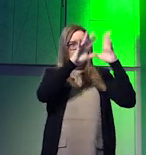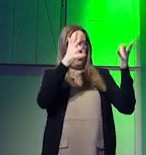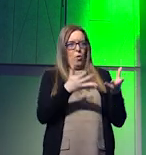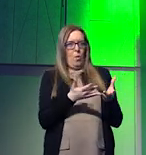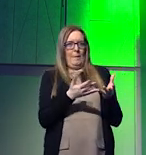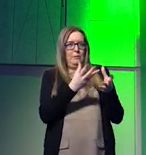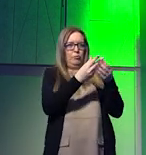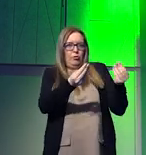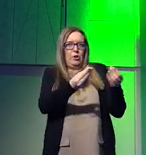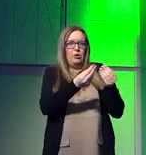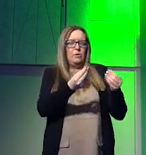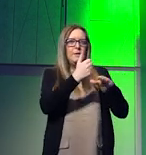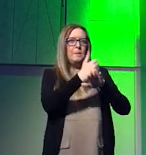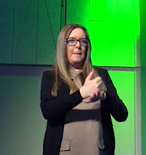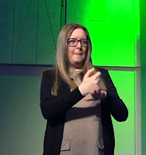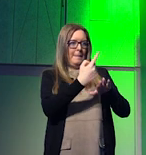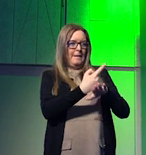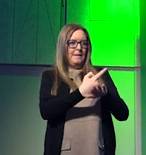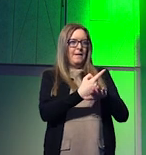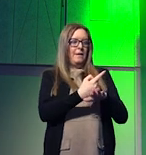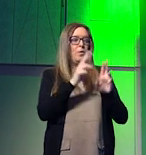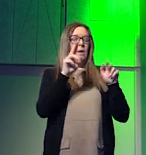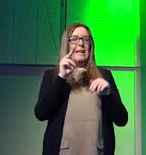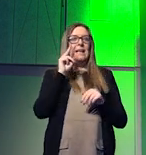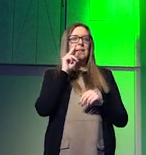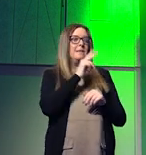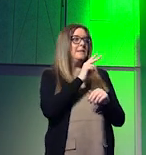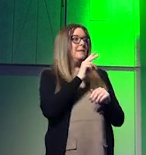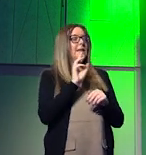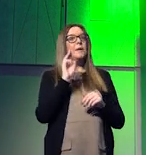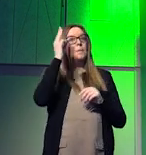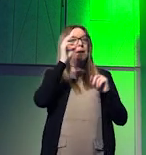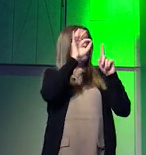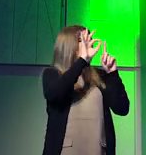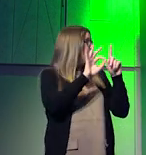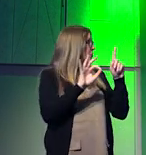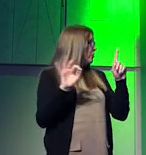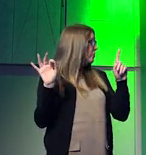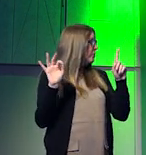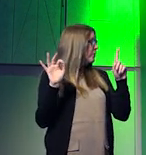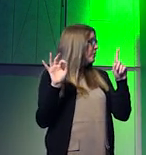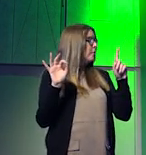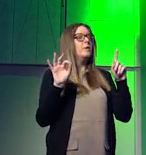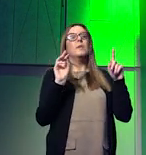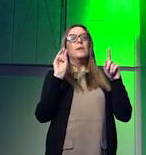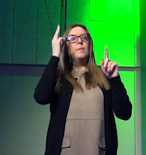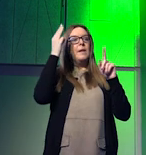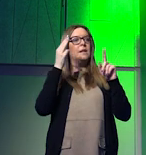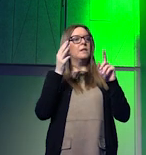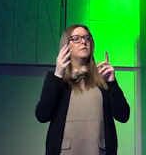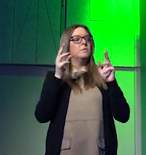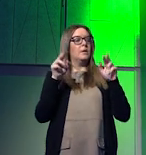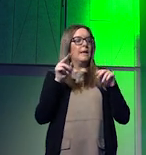this is a graph which the stockholm resilience institute um has worked on it shows